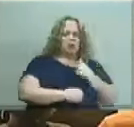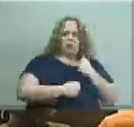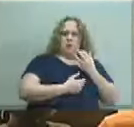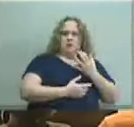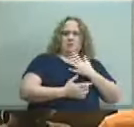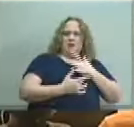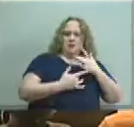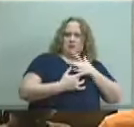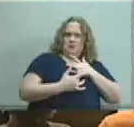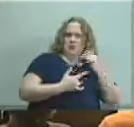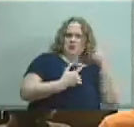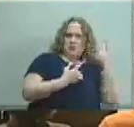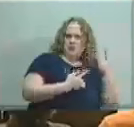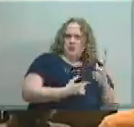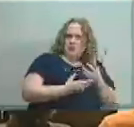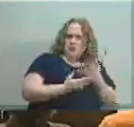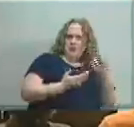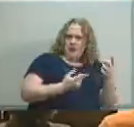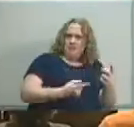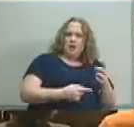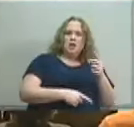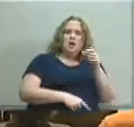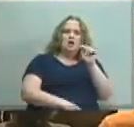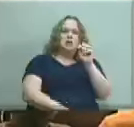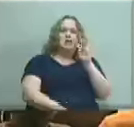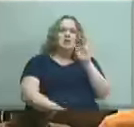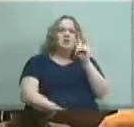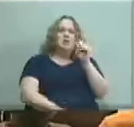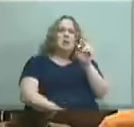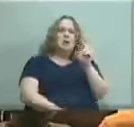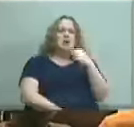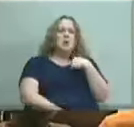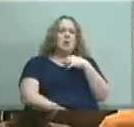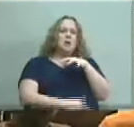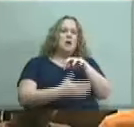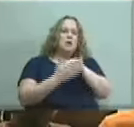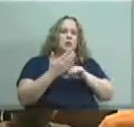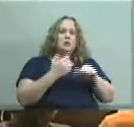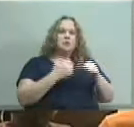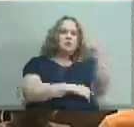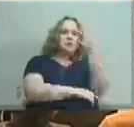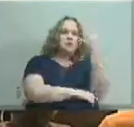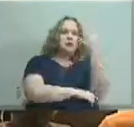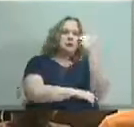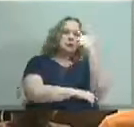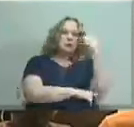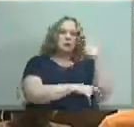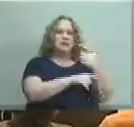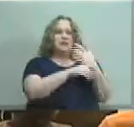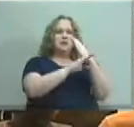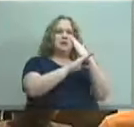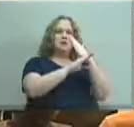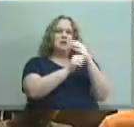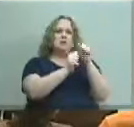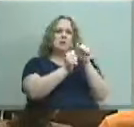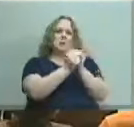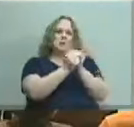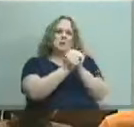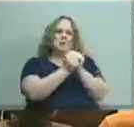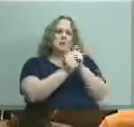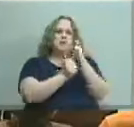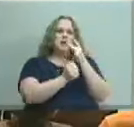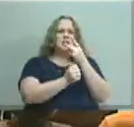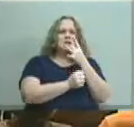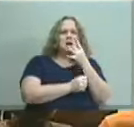publicized a bit on twitter that fact that we had removed the tree because it had interfered of light or cam or the